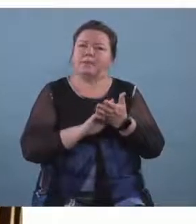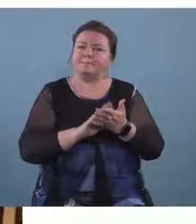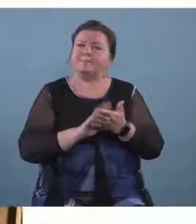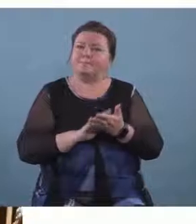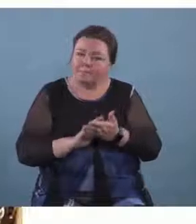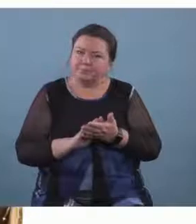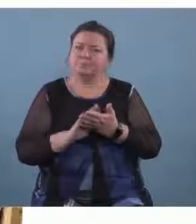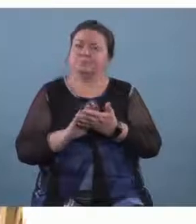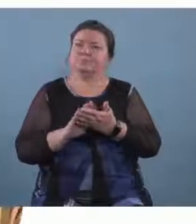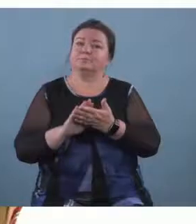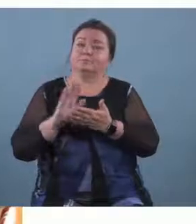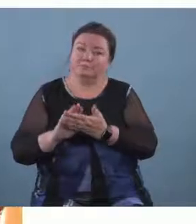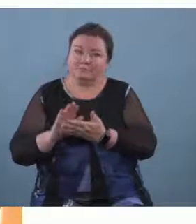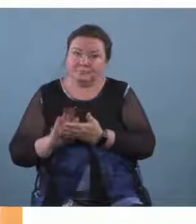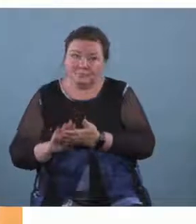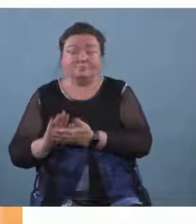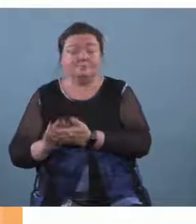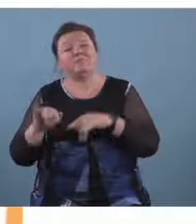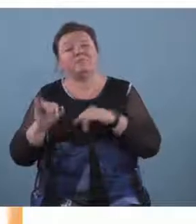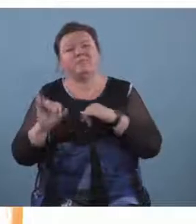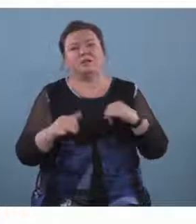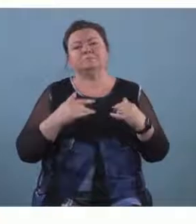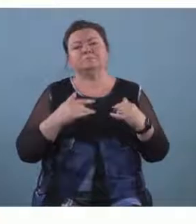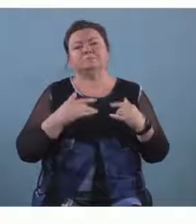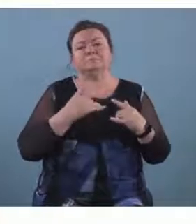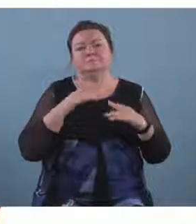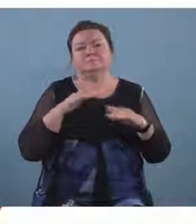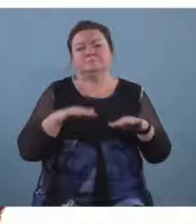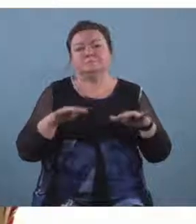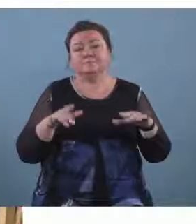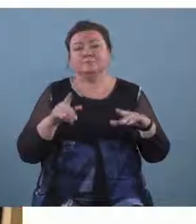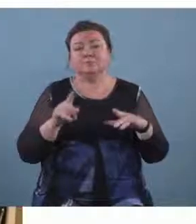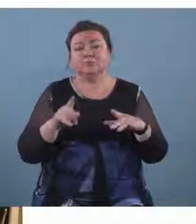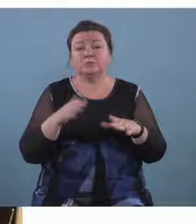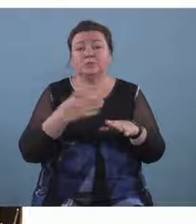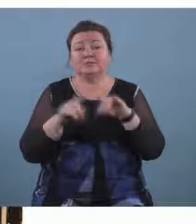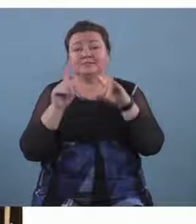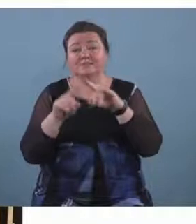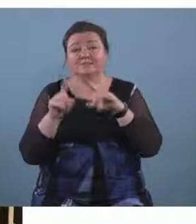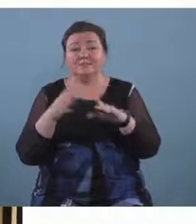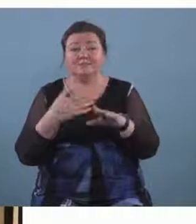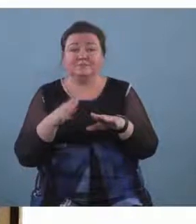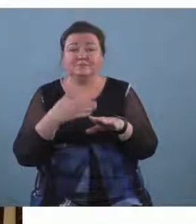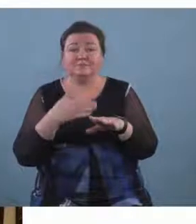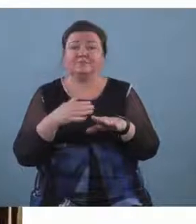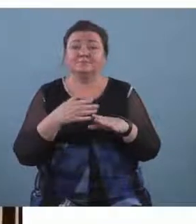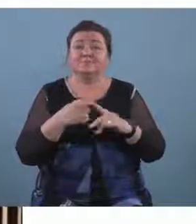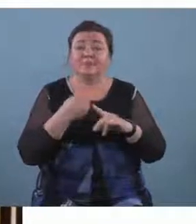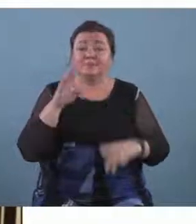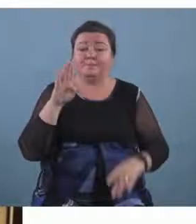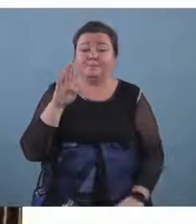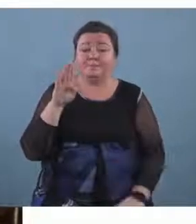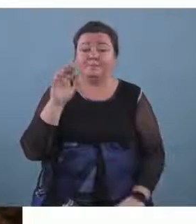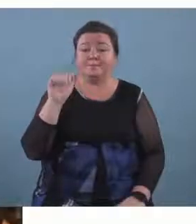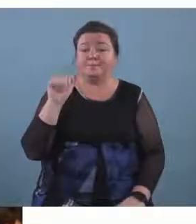and the woodwind section here are playing um the bolero theme tune um but the um